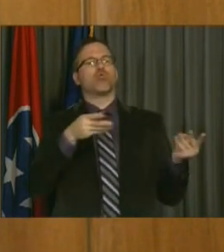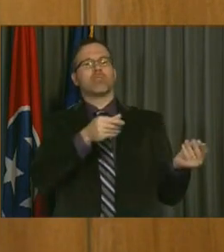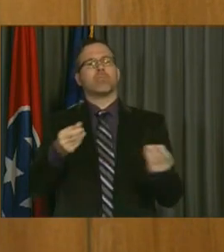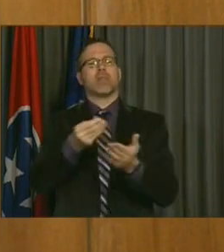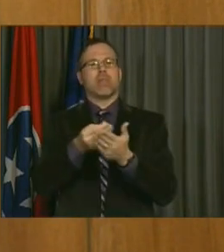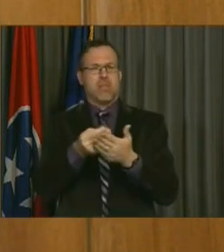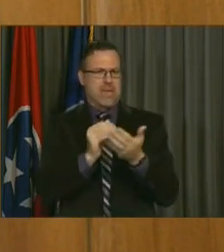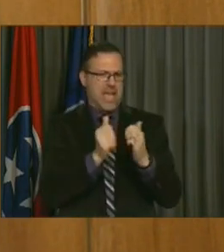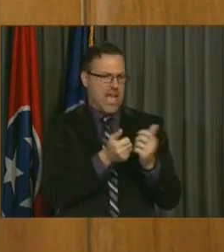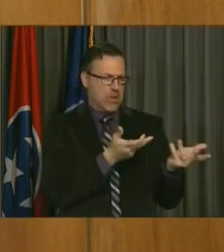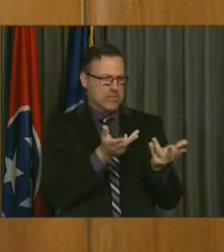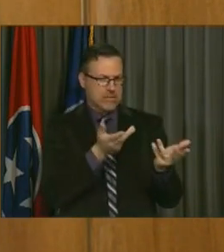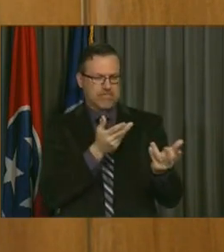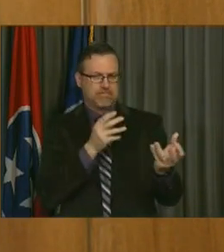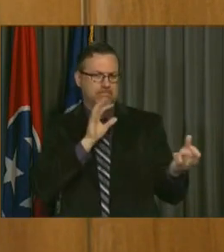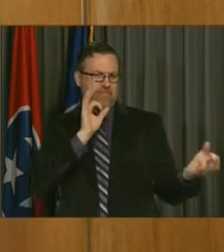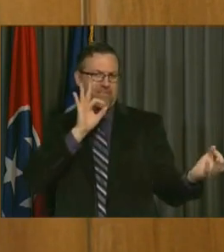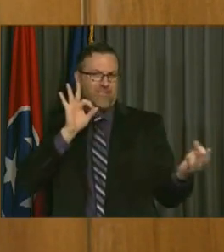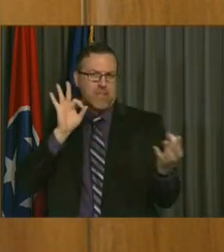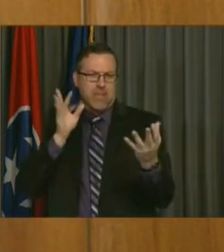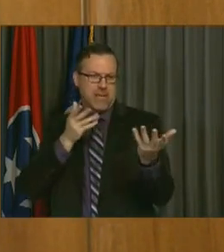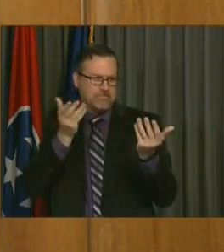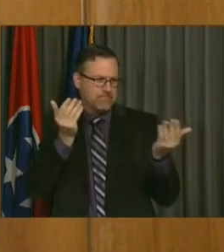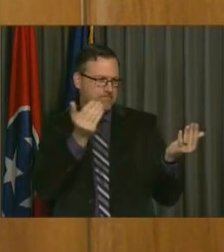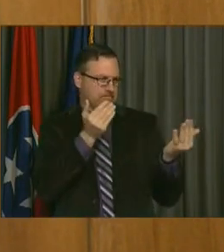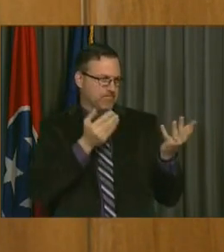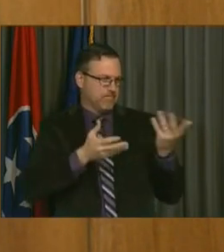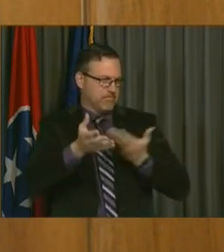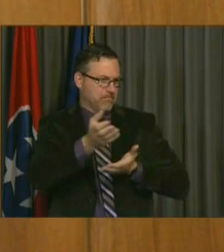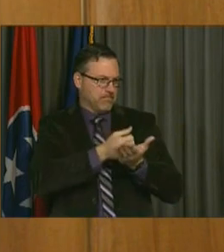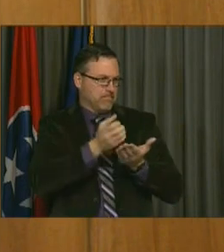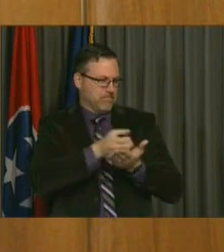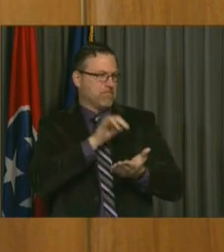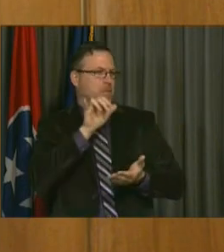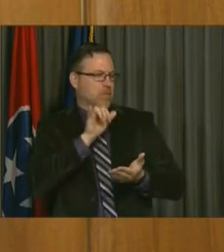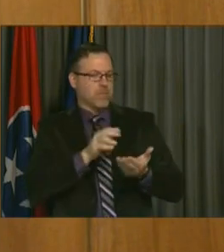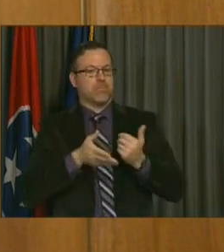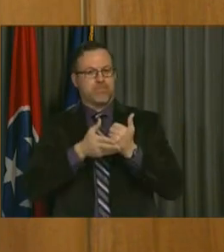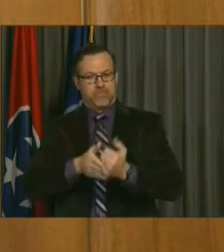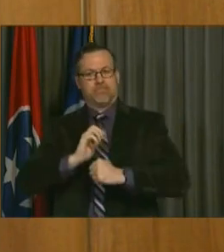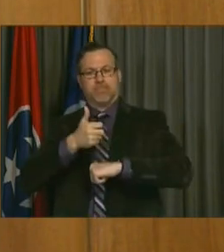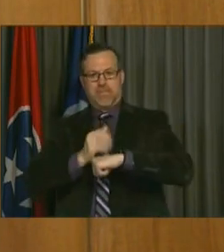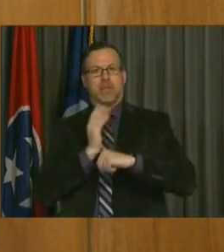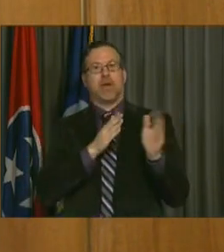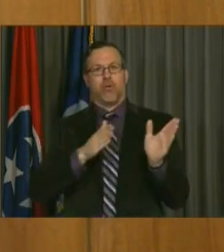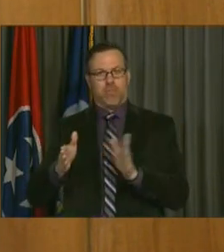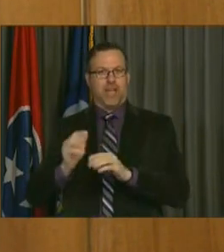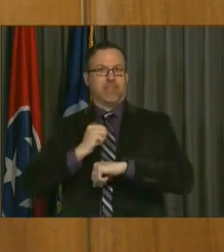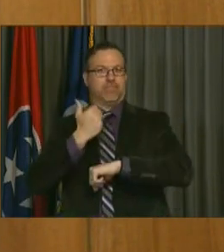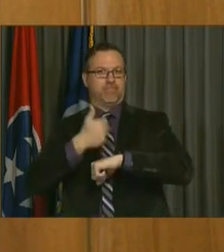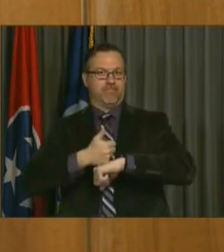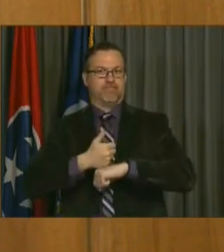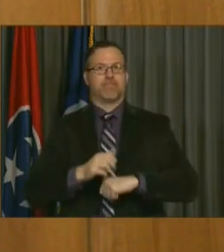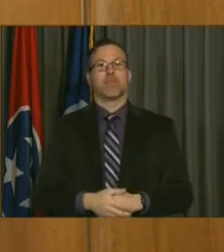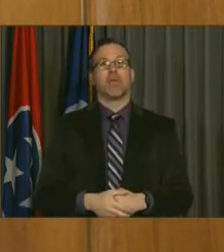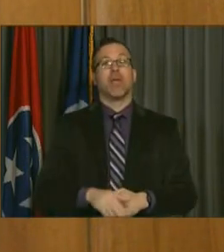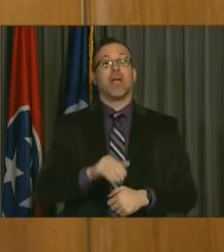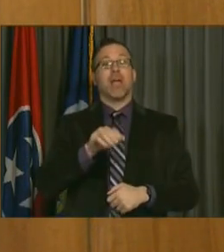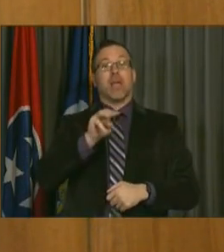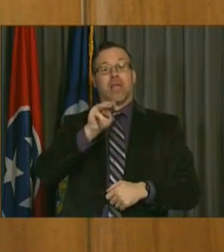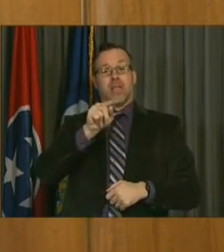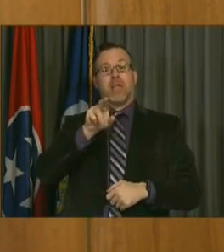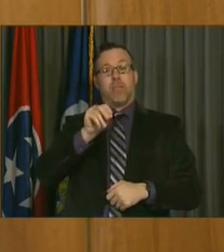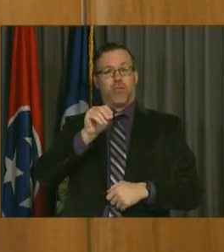that we learn into consideration as we move forward with our plan. We will put these funds to work not only within Metro